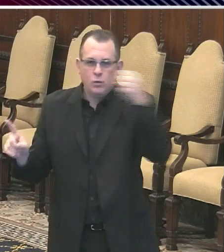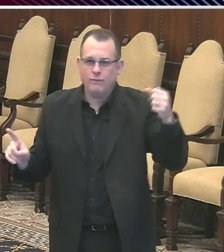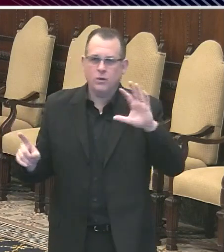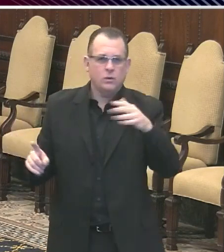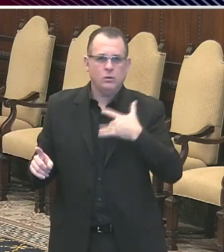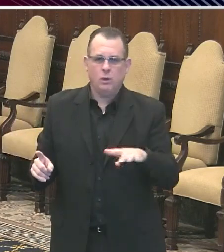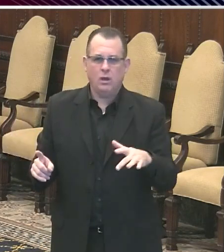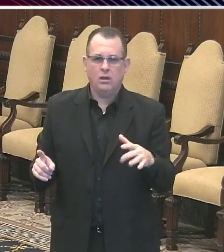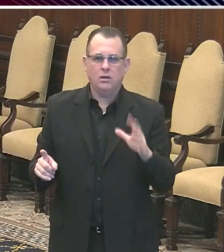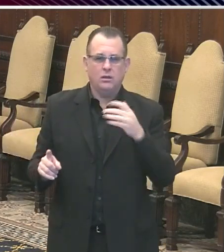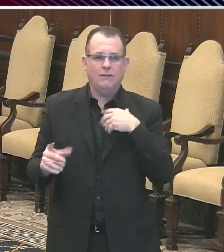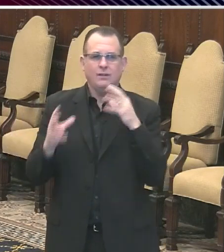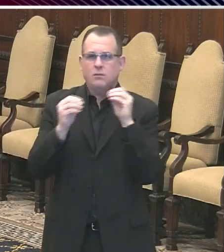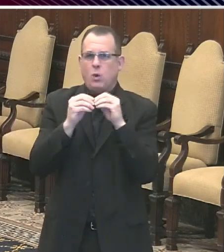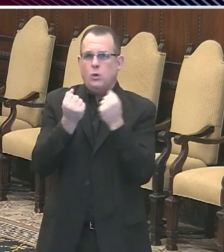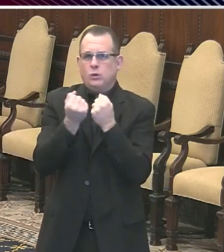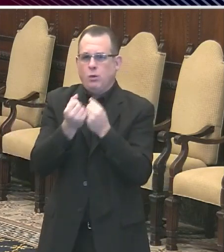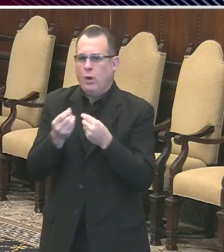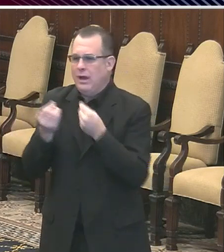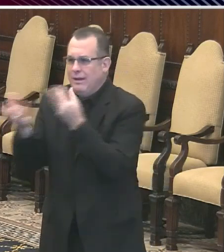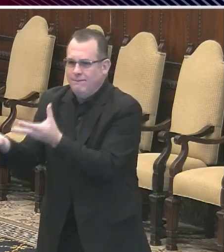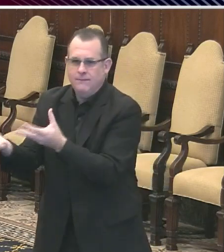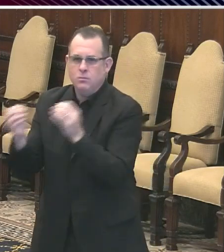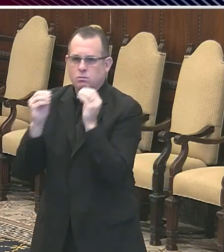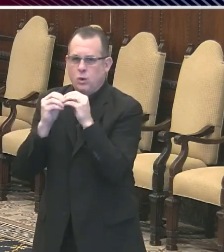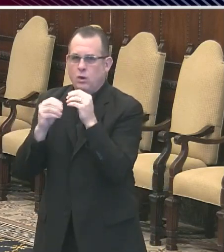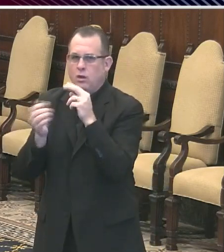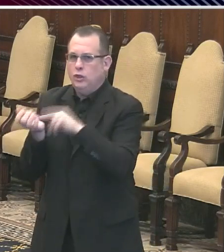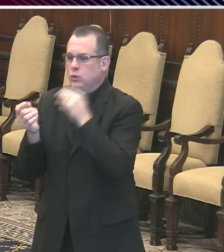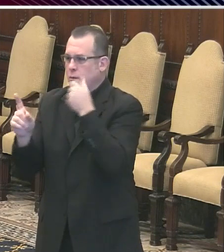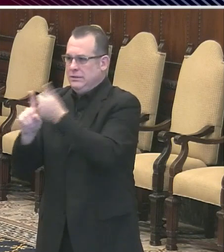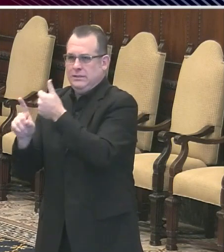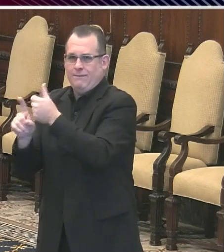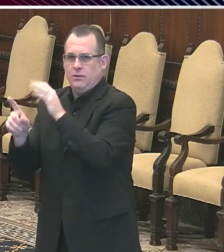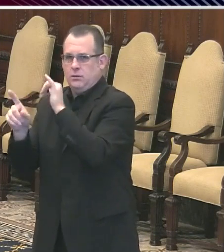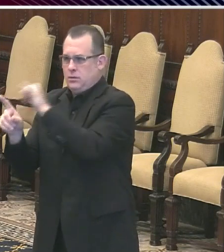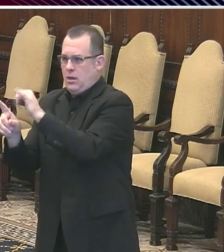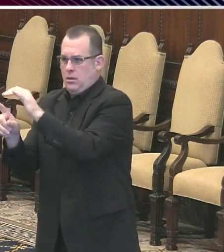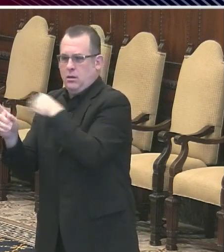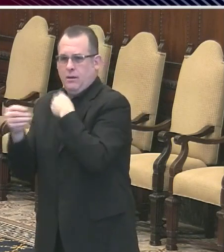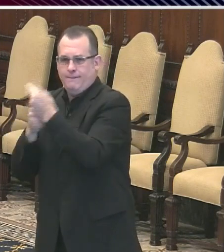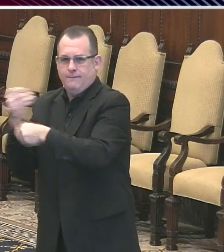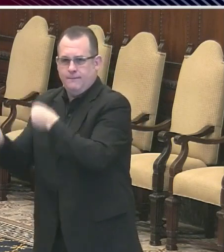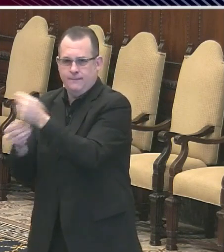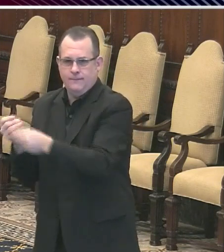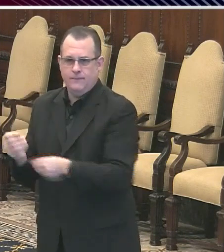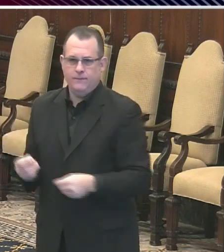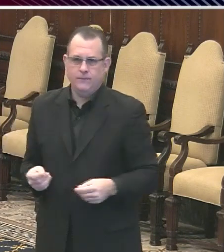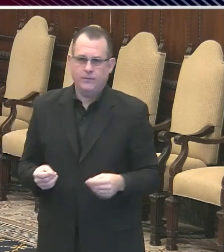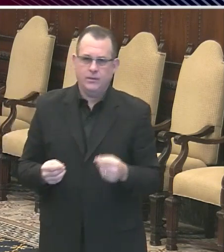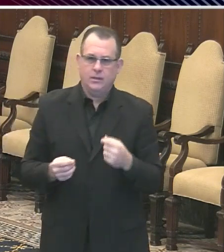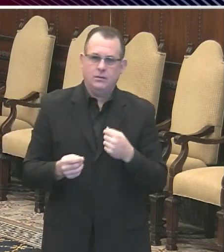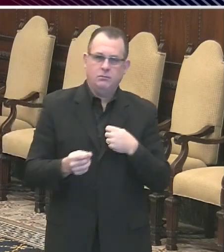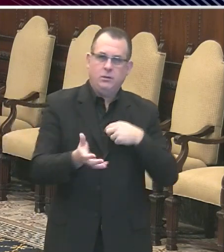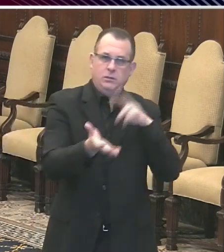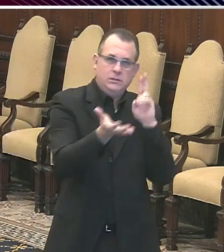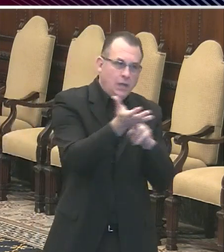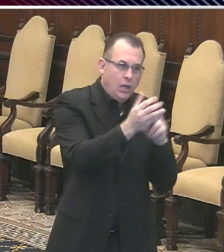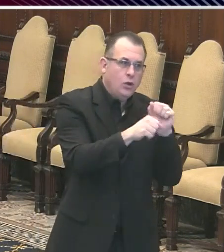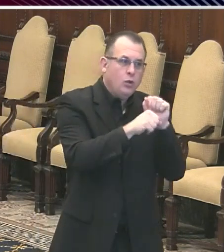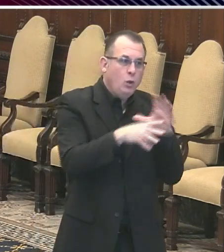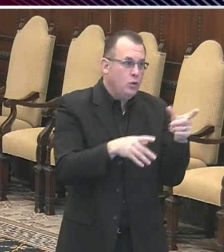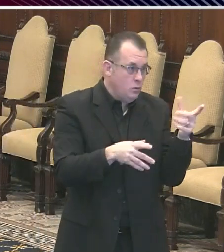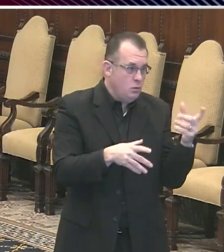within itself and potentially contract those workers. The second step would be, you know, if